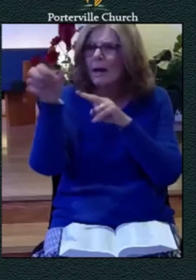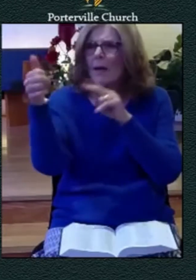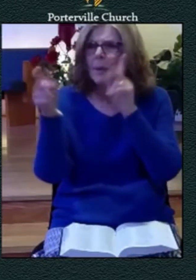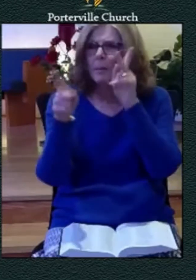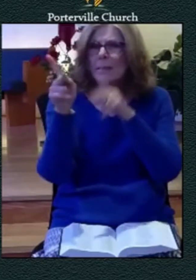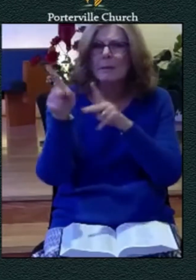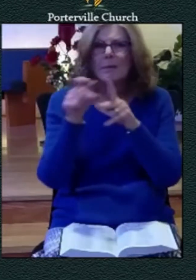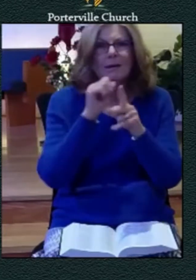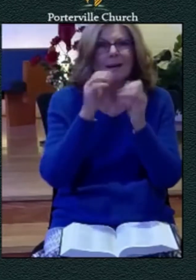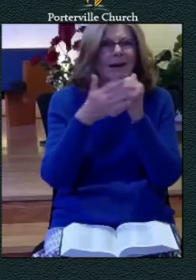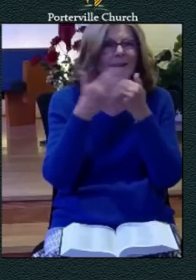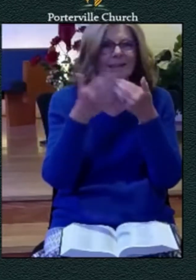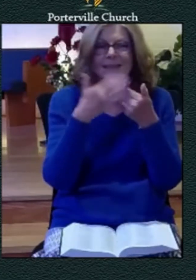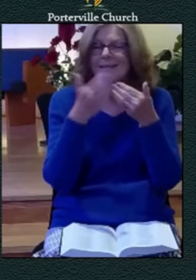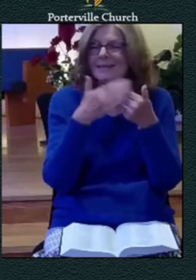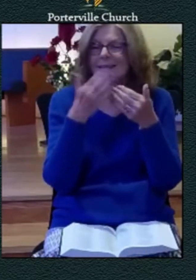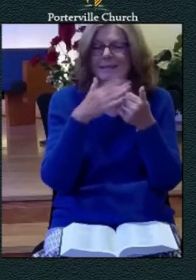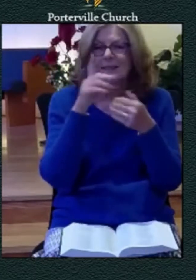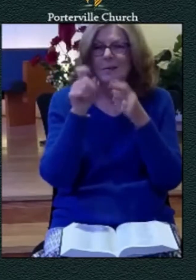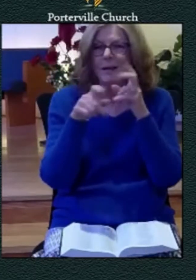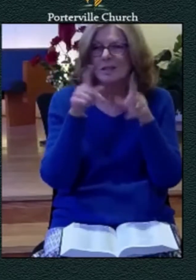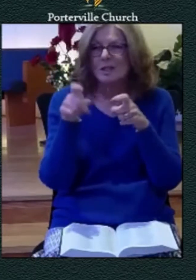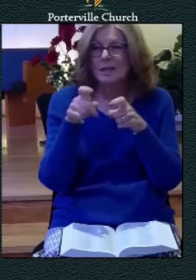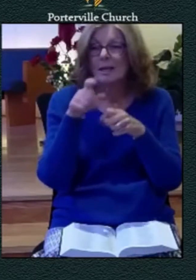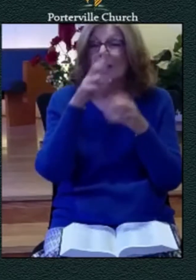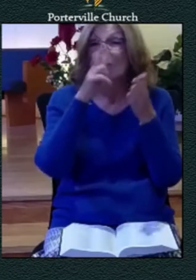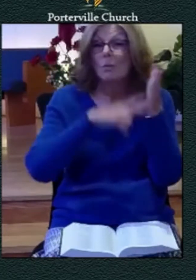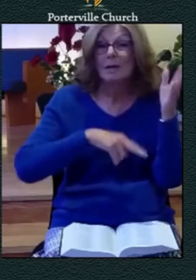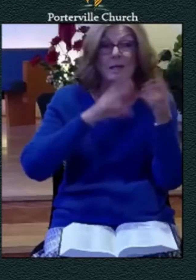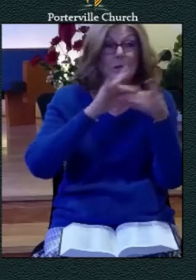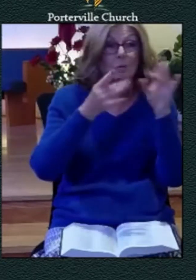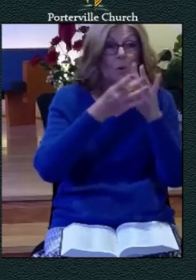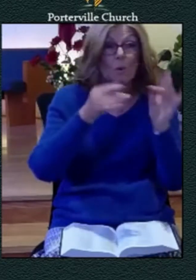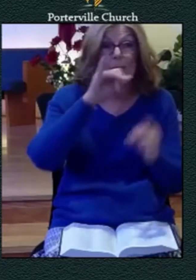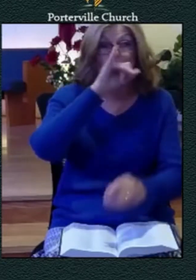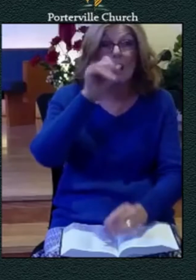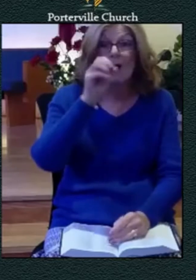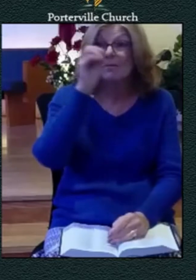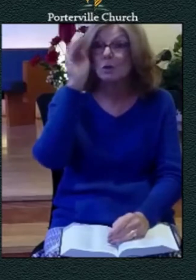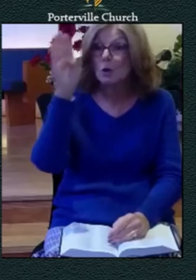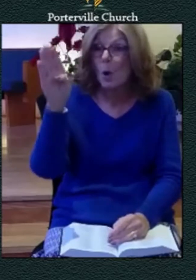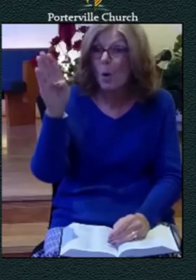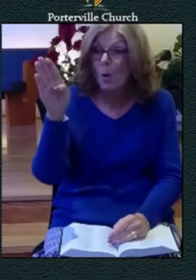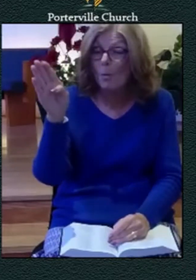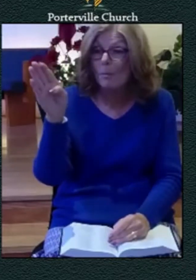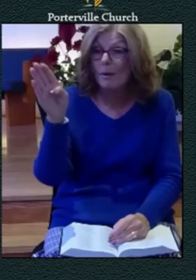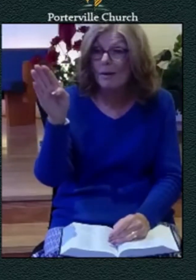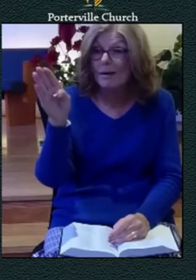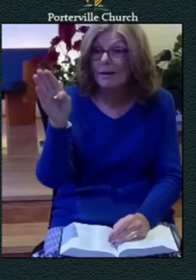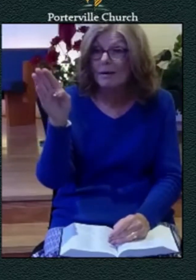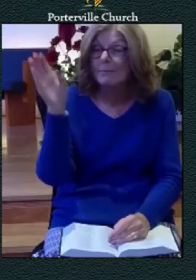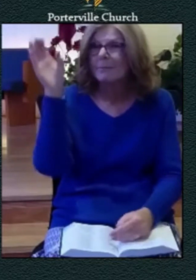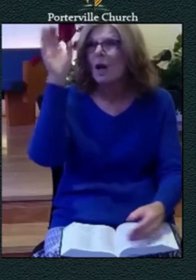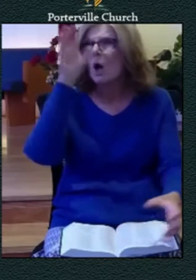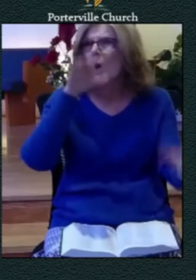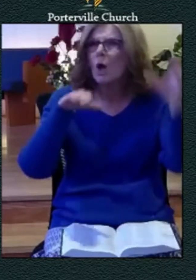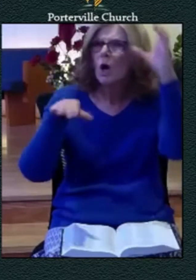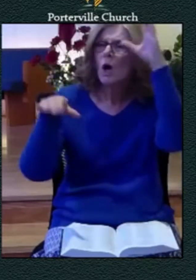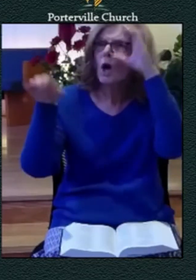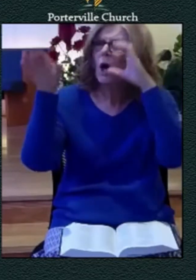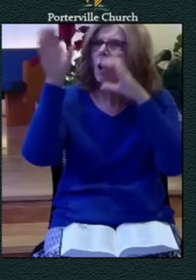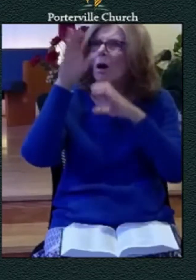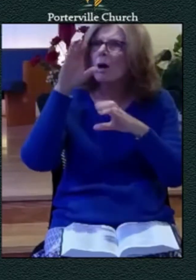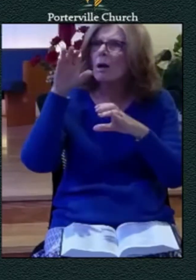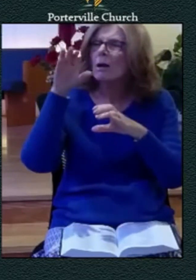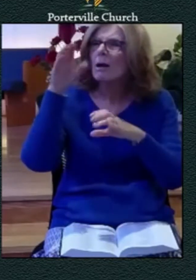with job and you can read the stories of job and the great agony of soul as he looks for god's answer to the problems